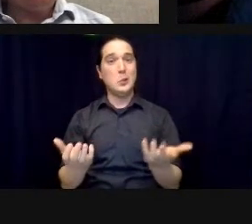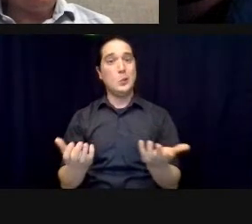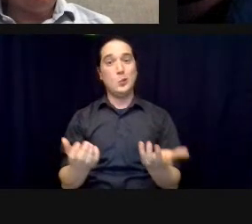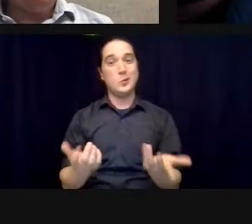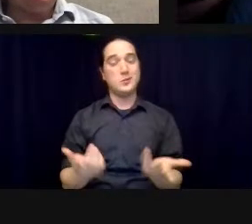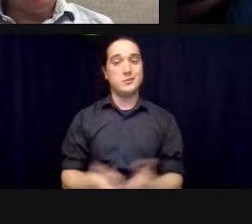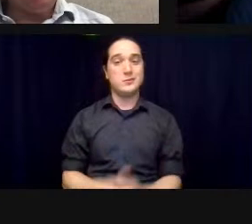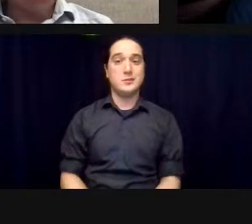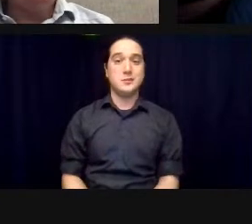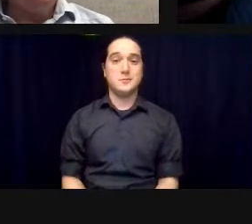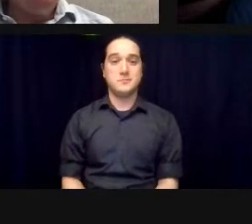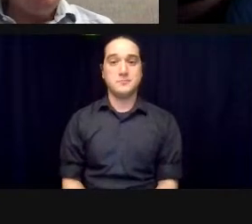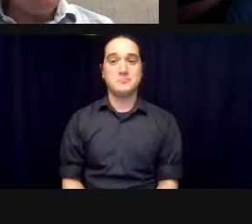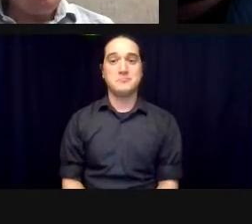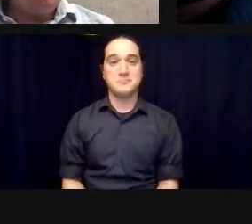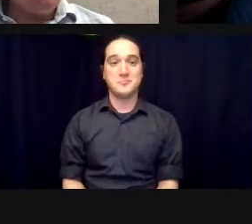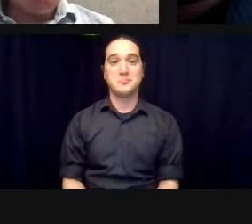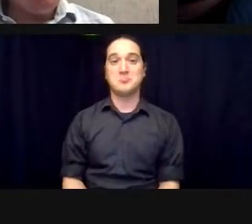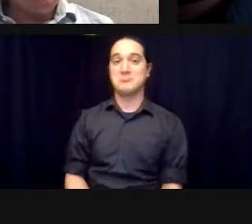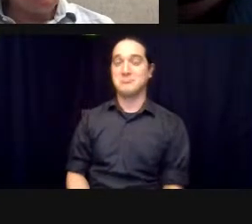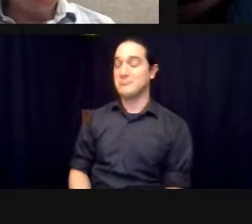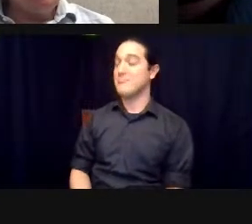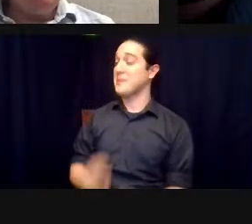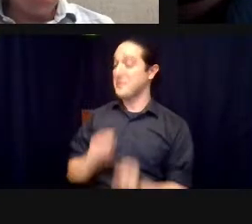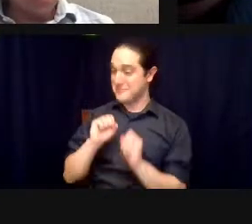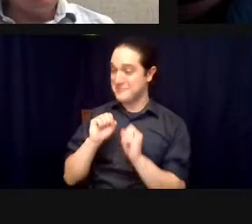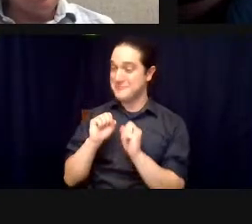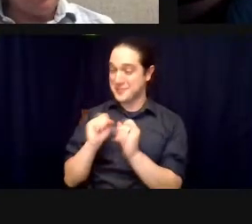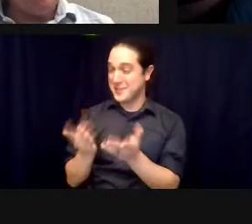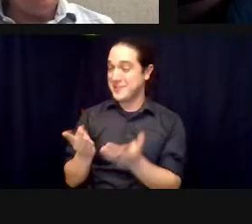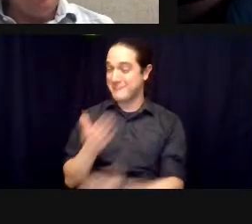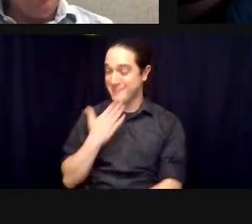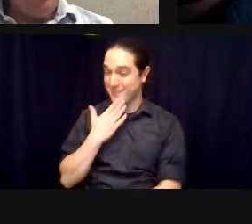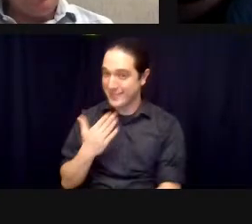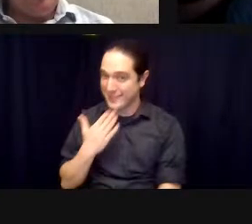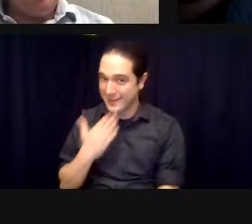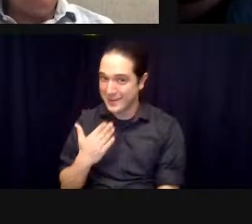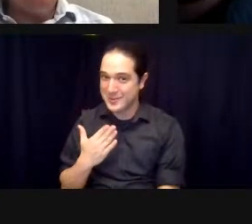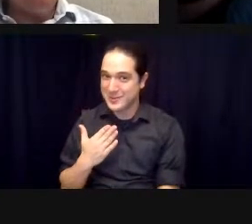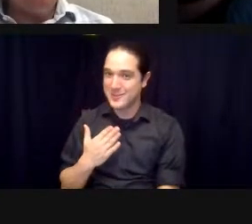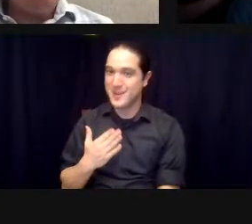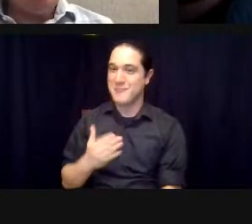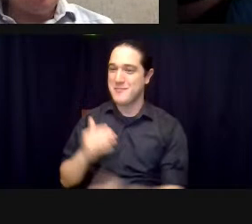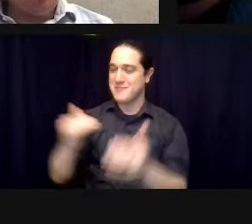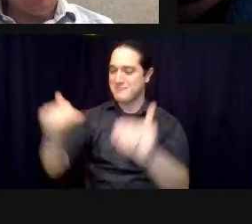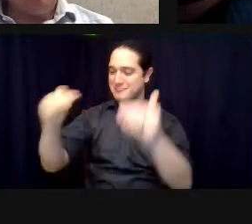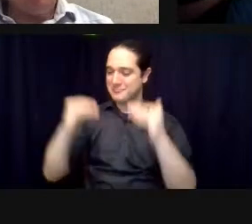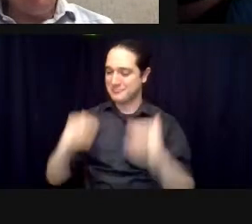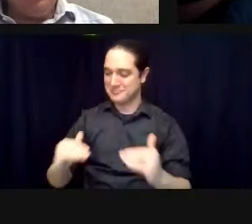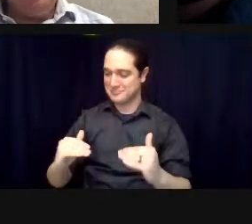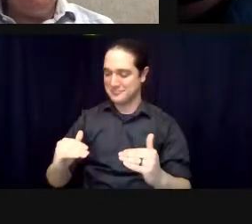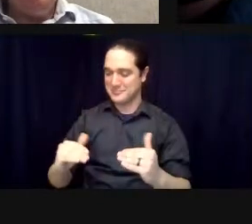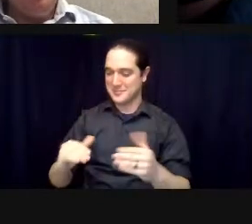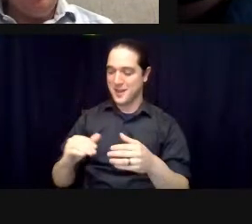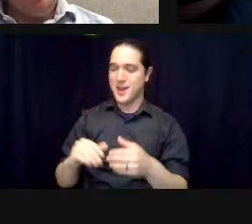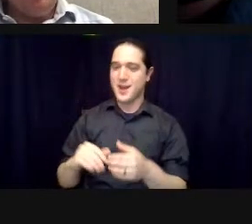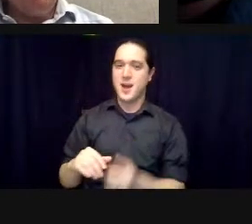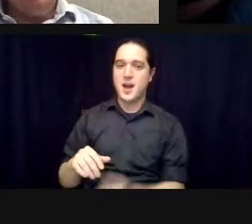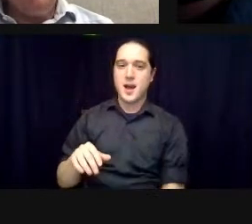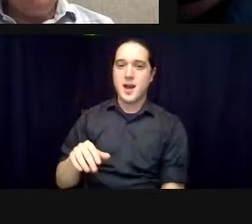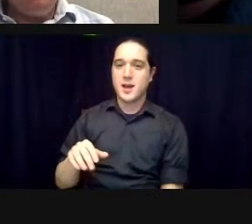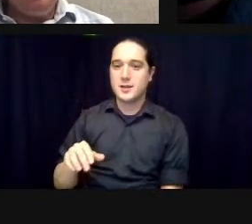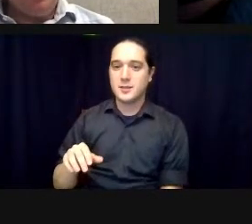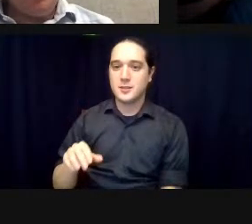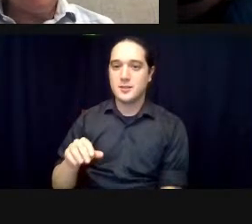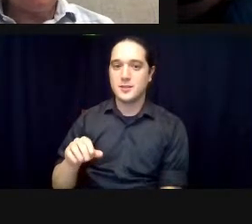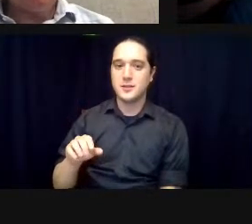um so um we have a question from kareem durdag uh from scarborough maine um